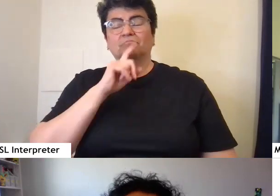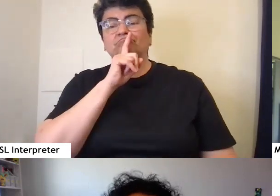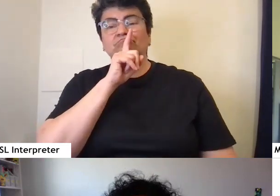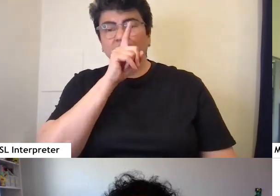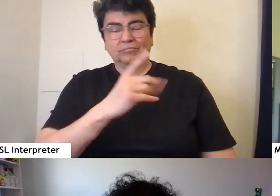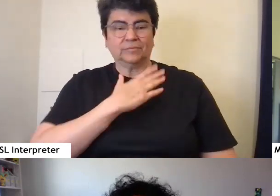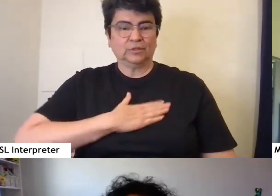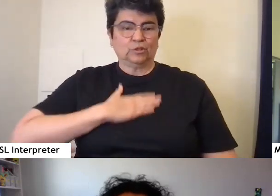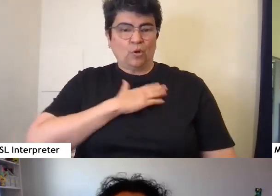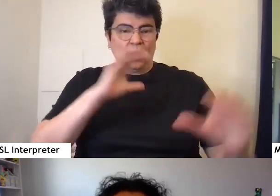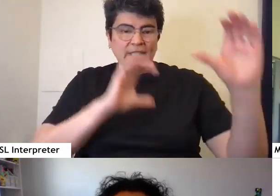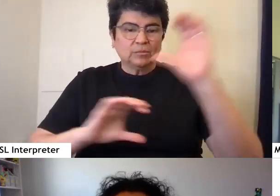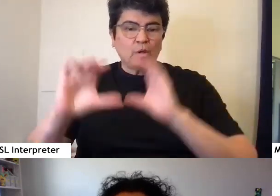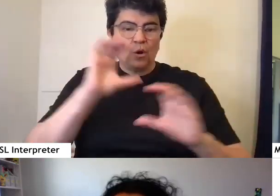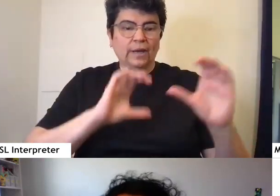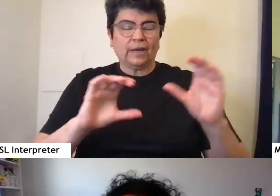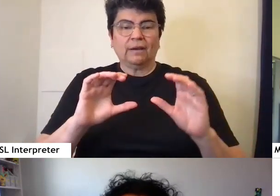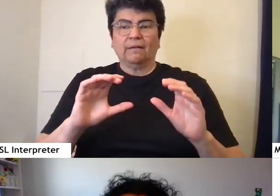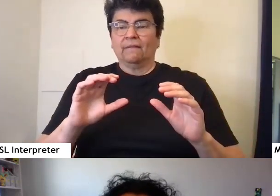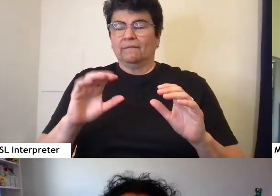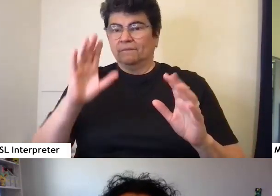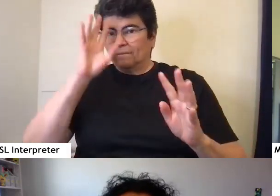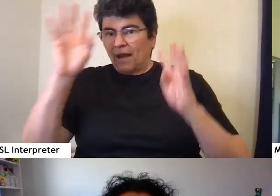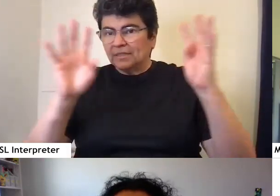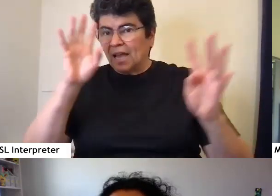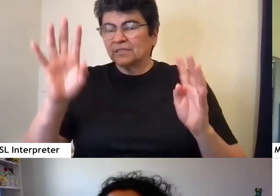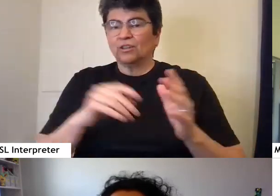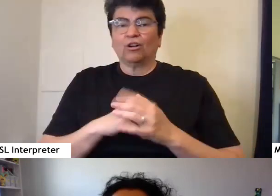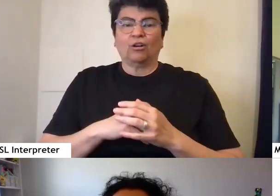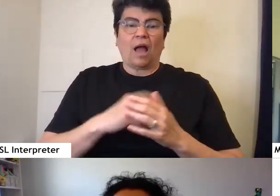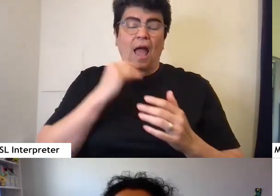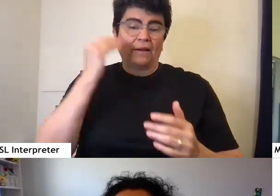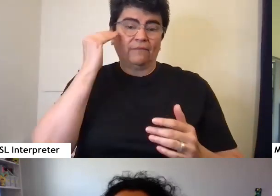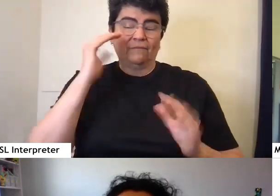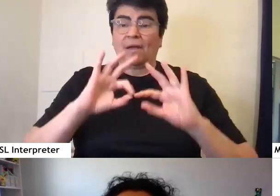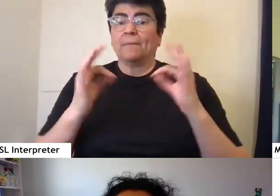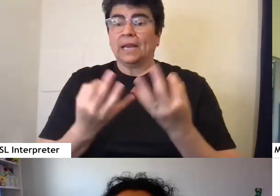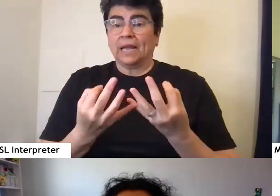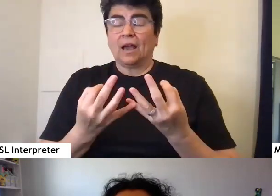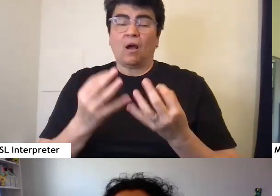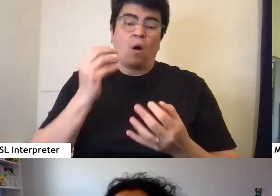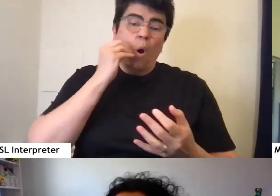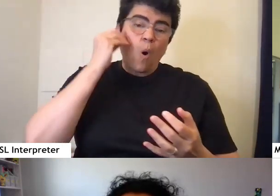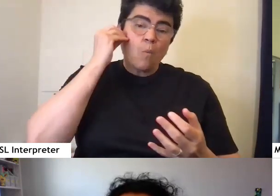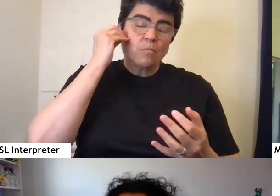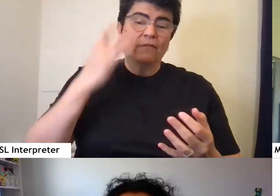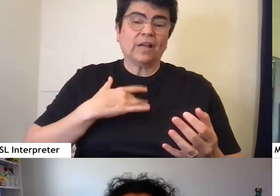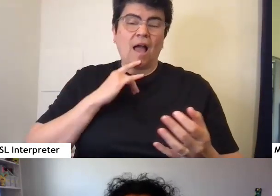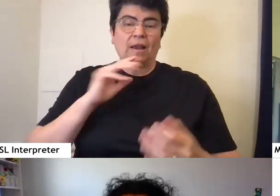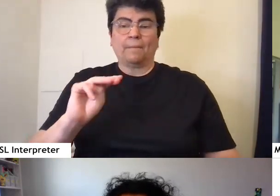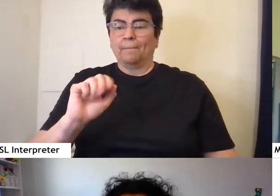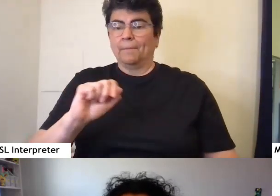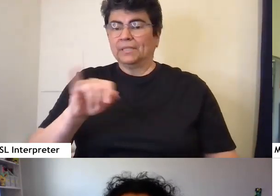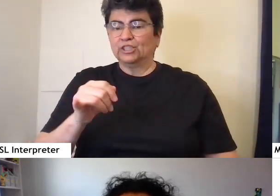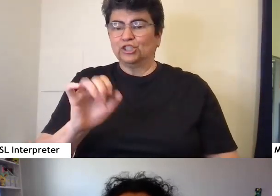exploring fantastical and familial, homey and majestic, the